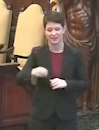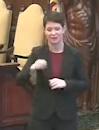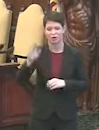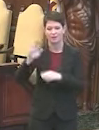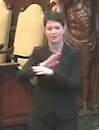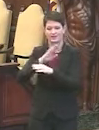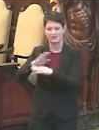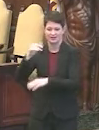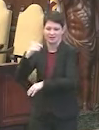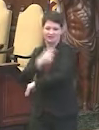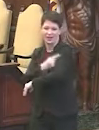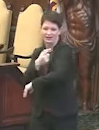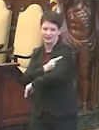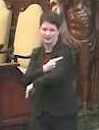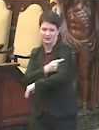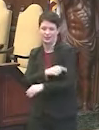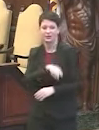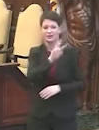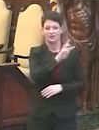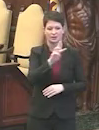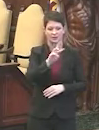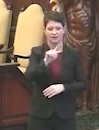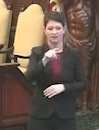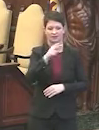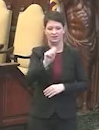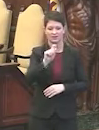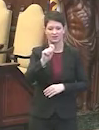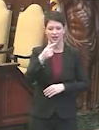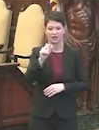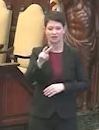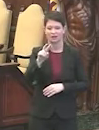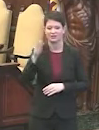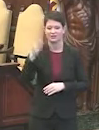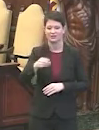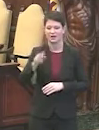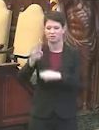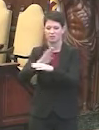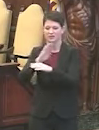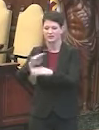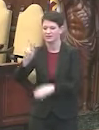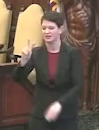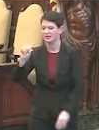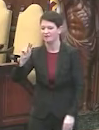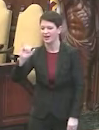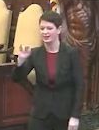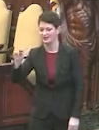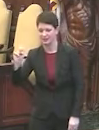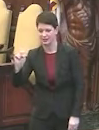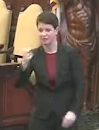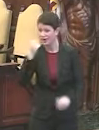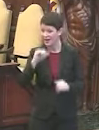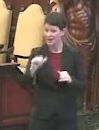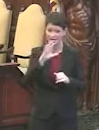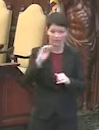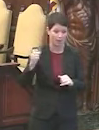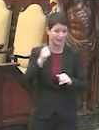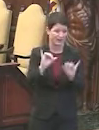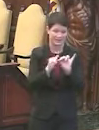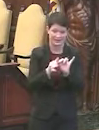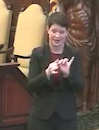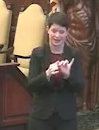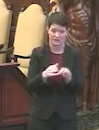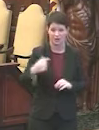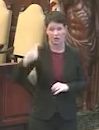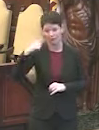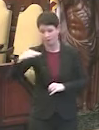businessvaccine. www.phila.gov slash businessvaccine. Now, despite the name that's for any employer of any size, not just